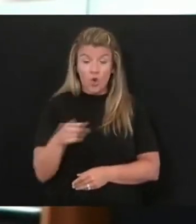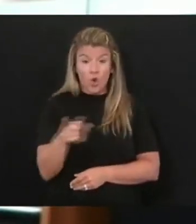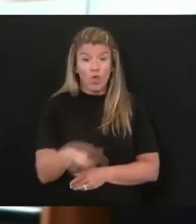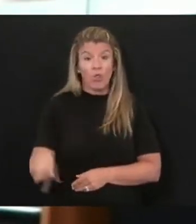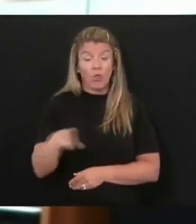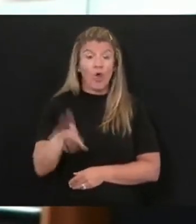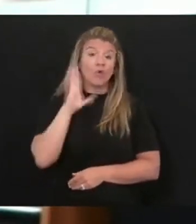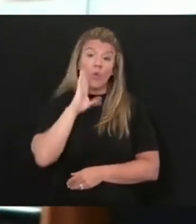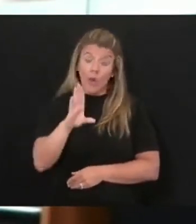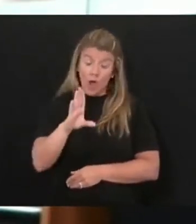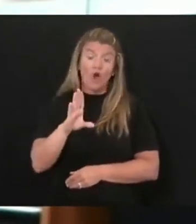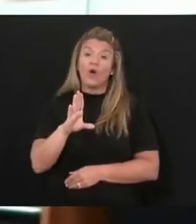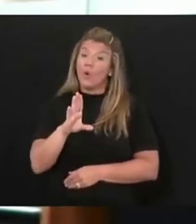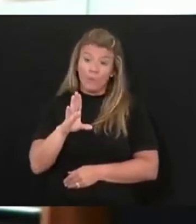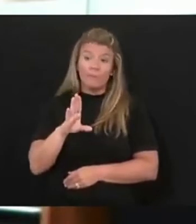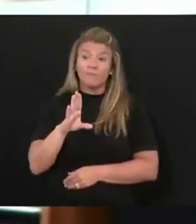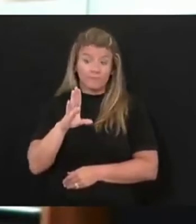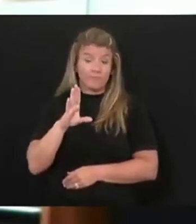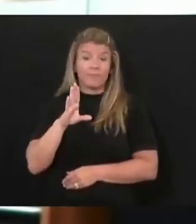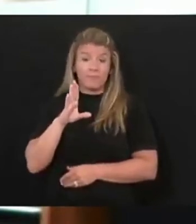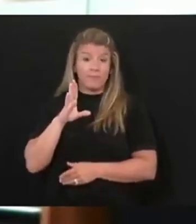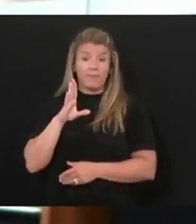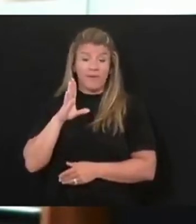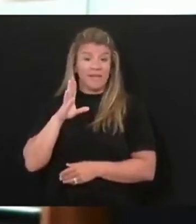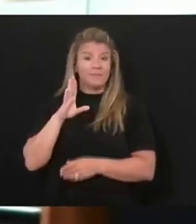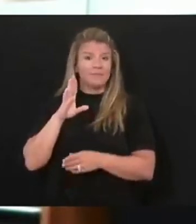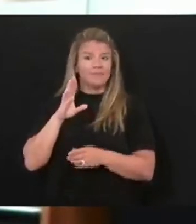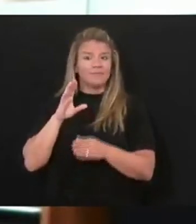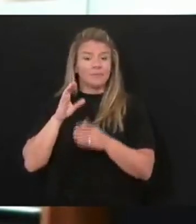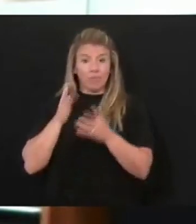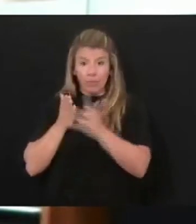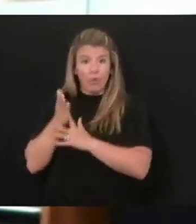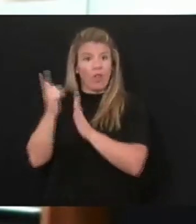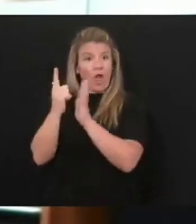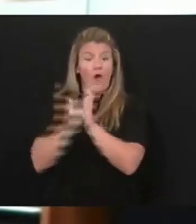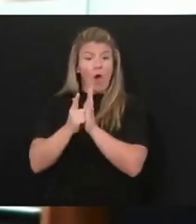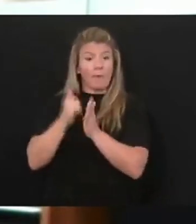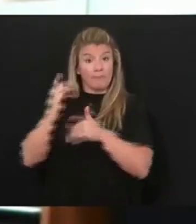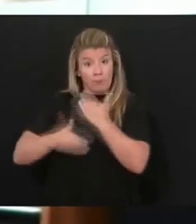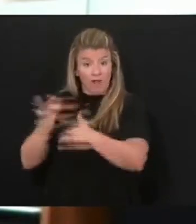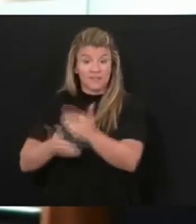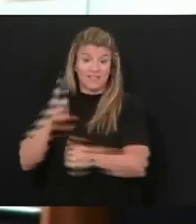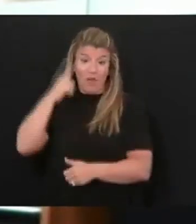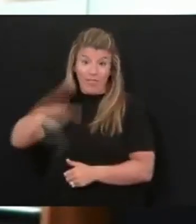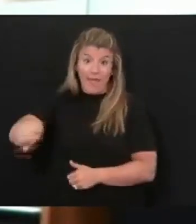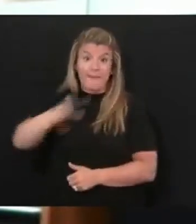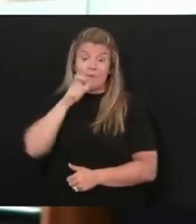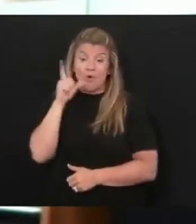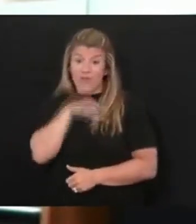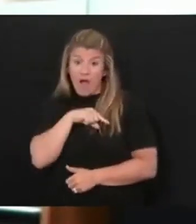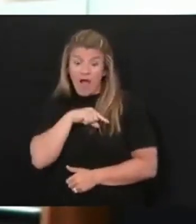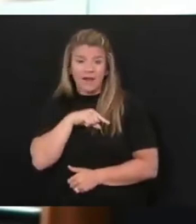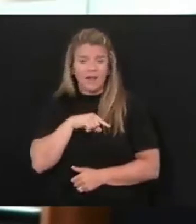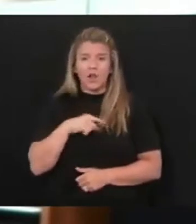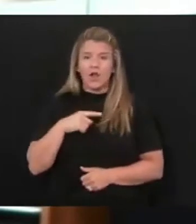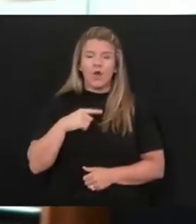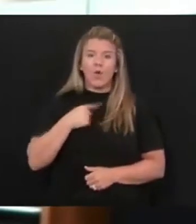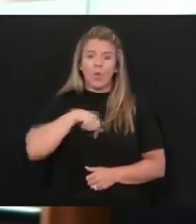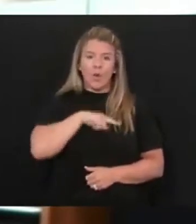aggressively pursued or prosecuted to the full extent of the law. Workforce's Fraud Prevention Unit remains committed to preventing,